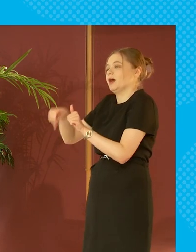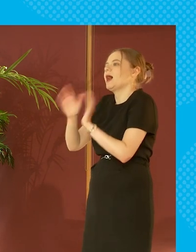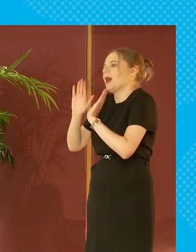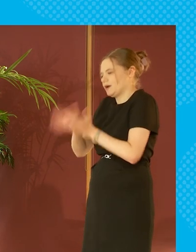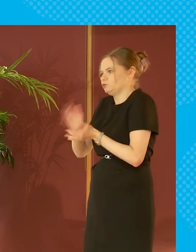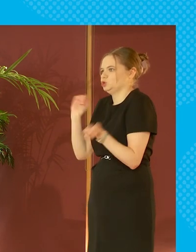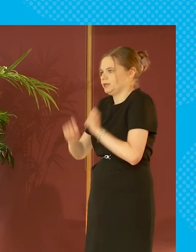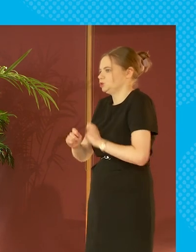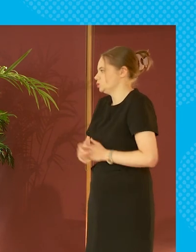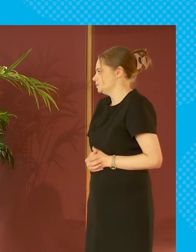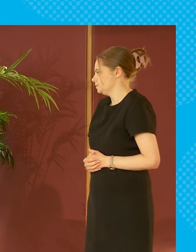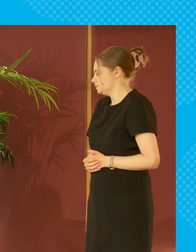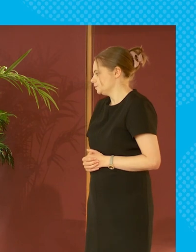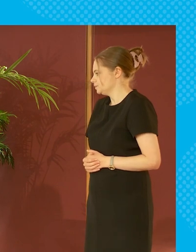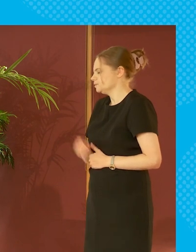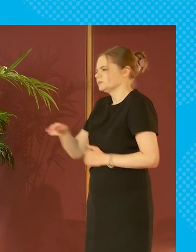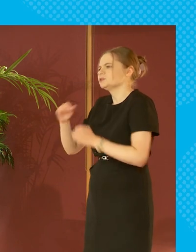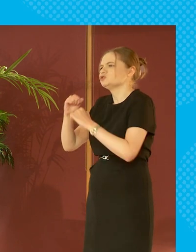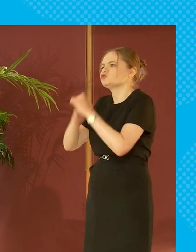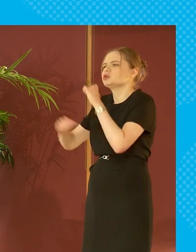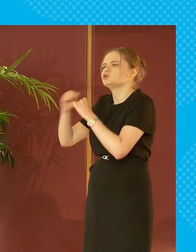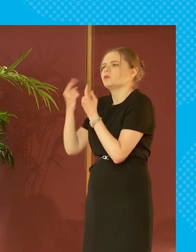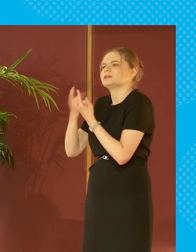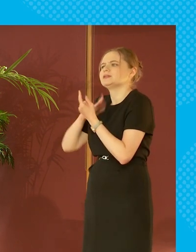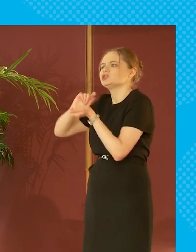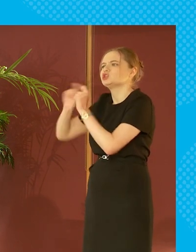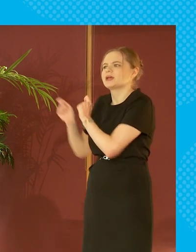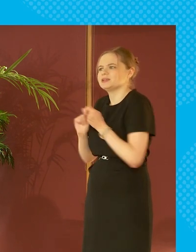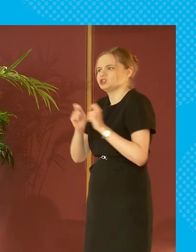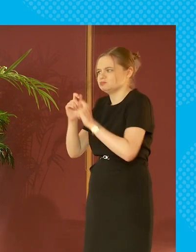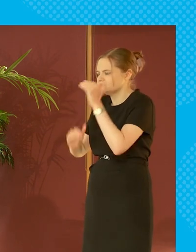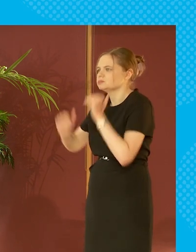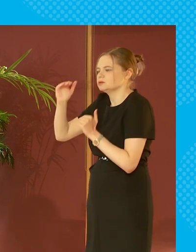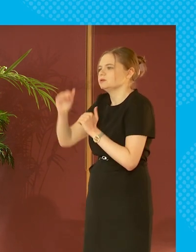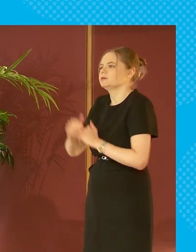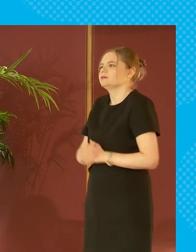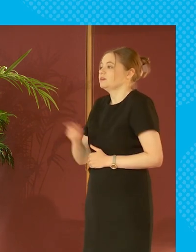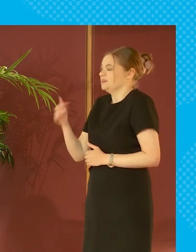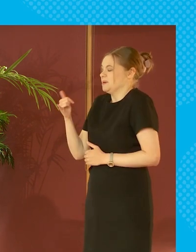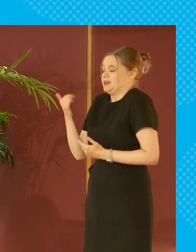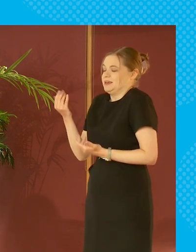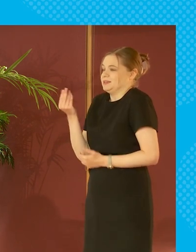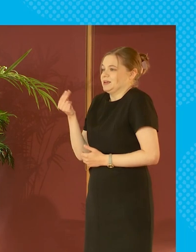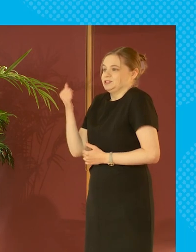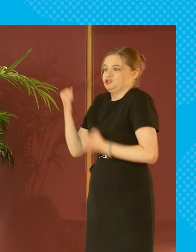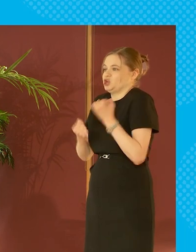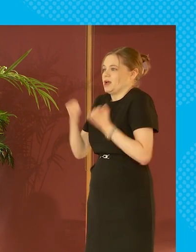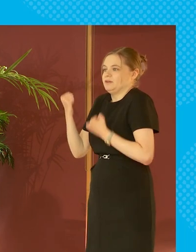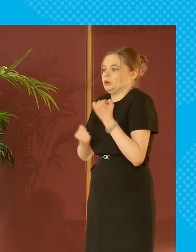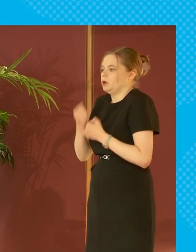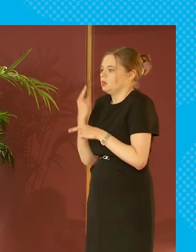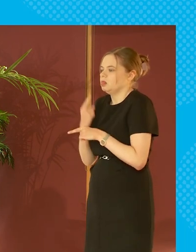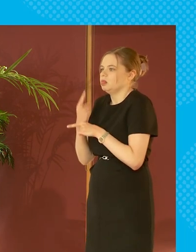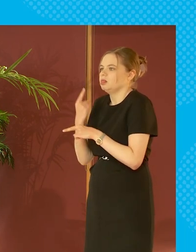change and these are the structural things and i don't think yeah you might get a taxi driver who will give you this kind